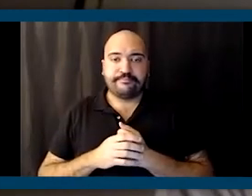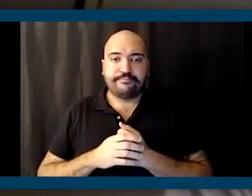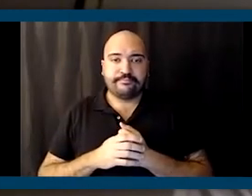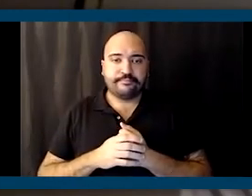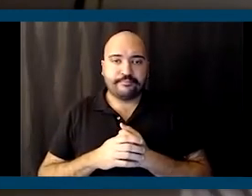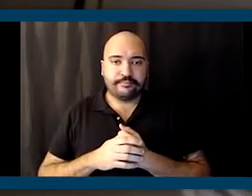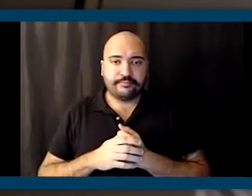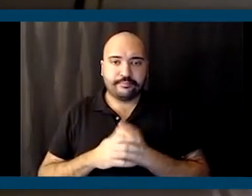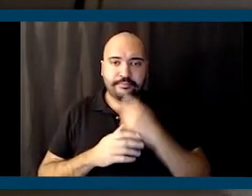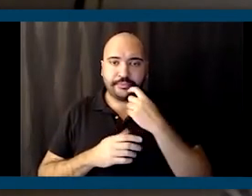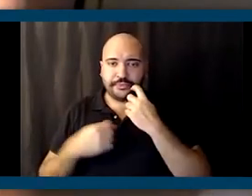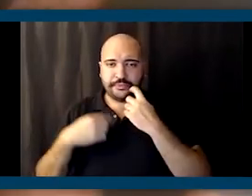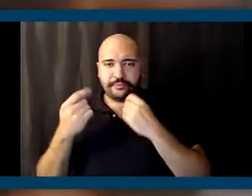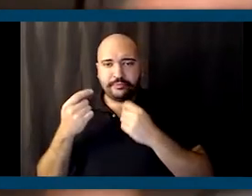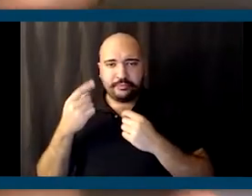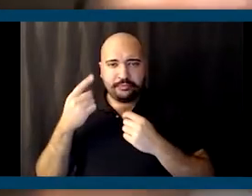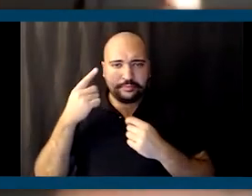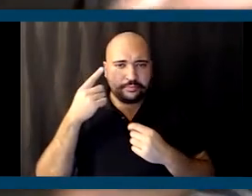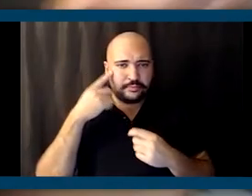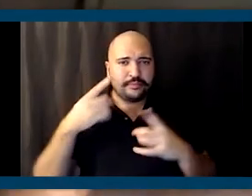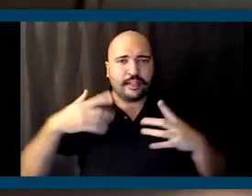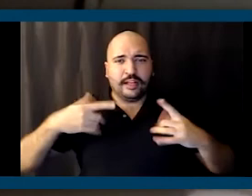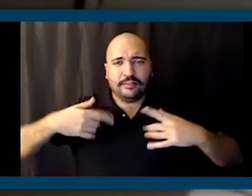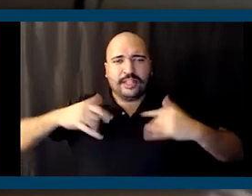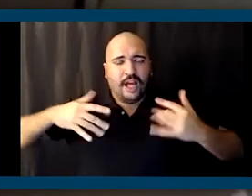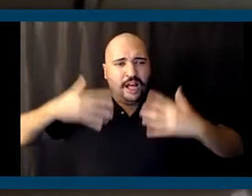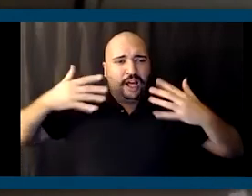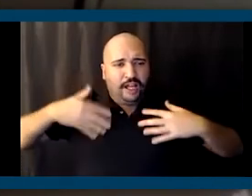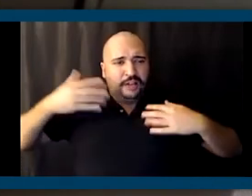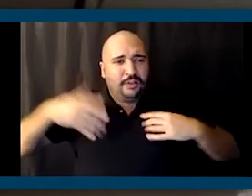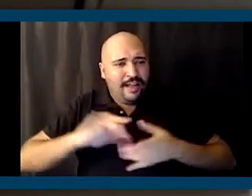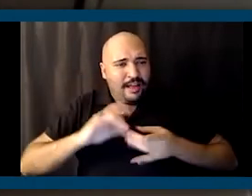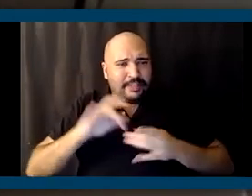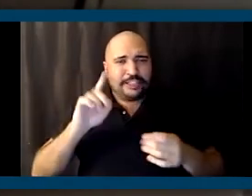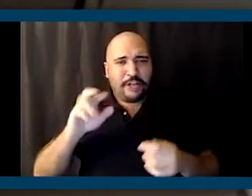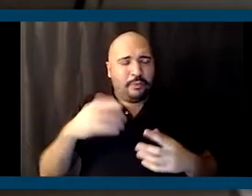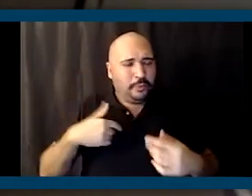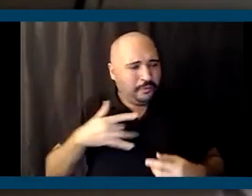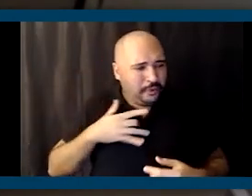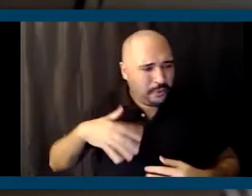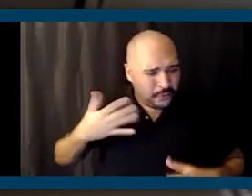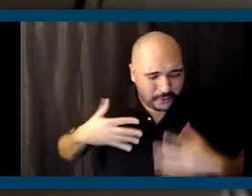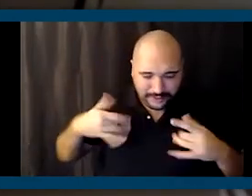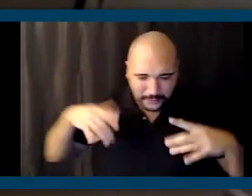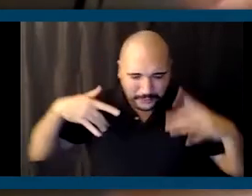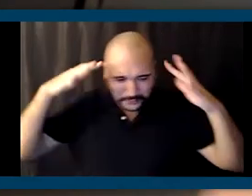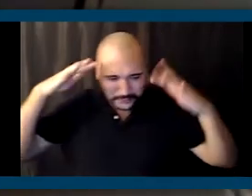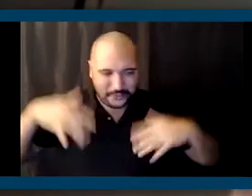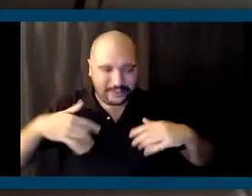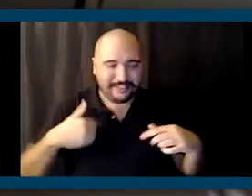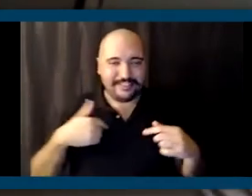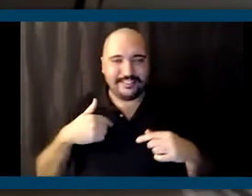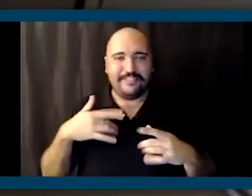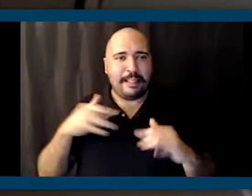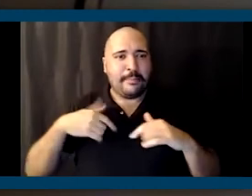my Lord, I just had a little, a little, a little, I was, I was, I'm so caught up in the comments that Dr. Robert just made that kind of, I feel like I've been in